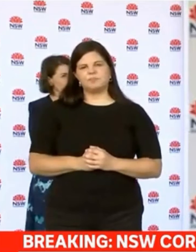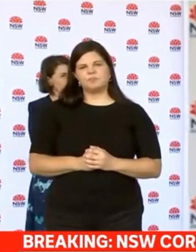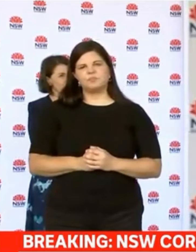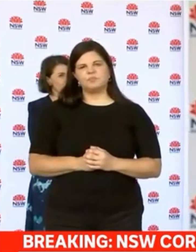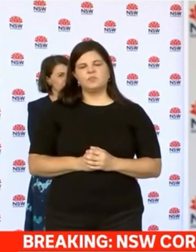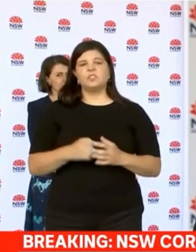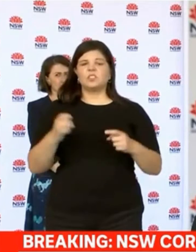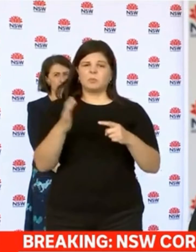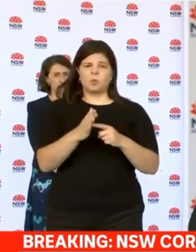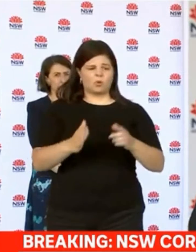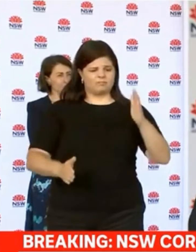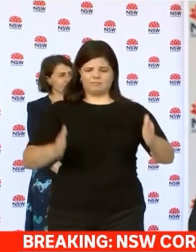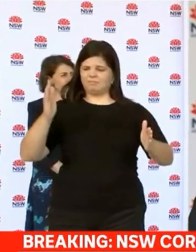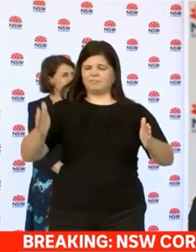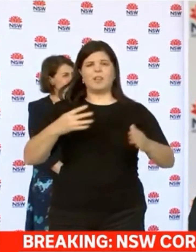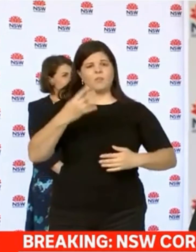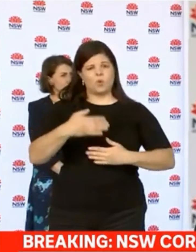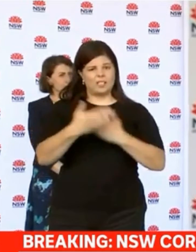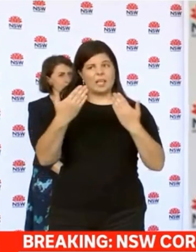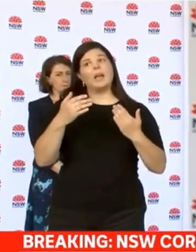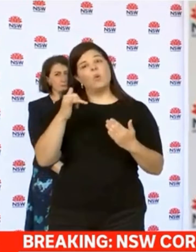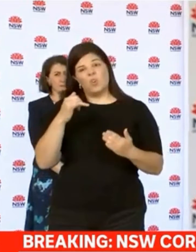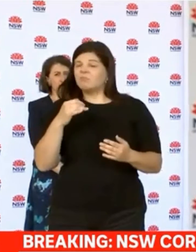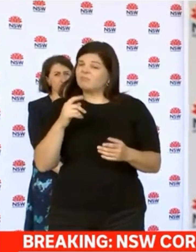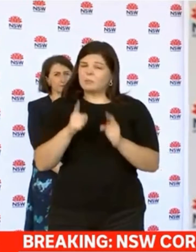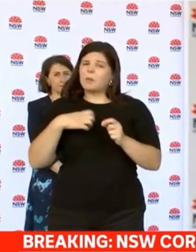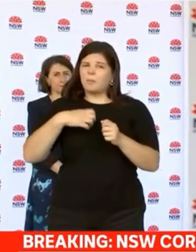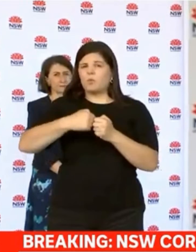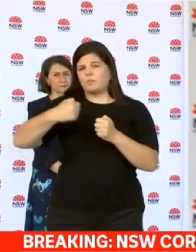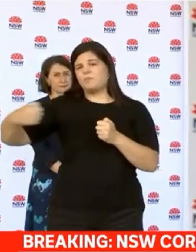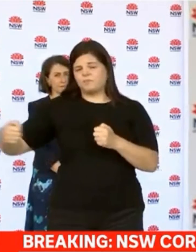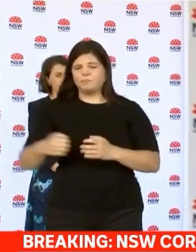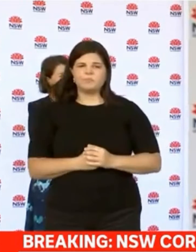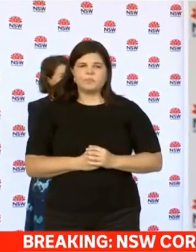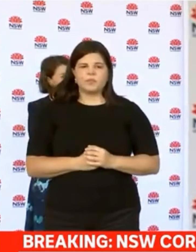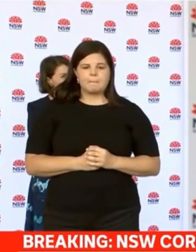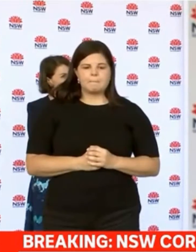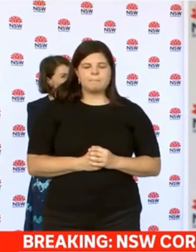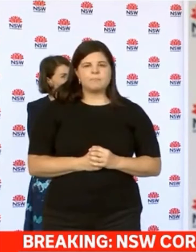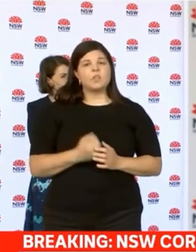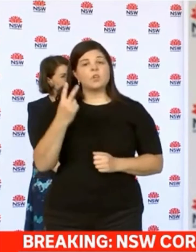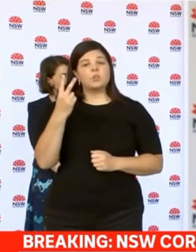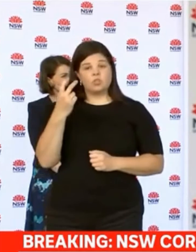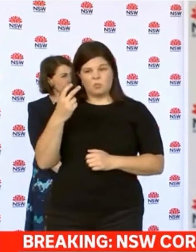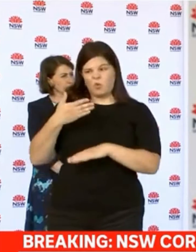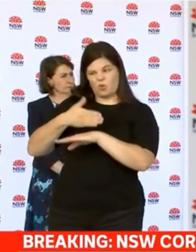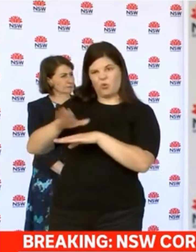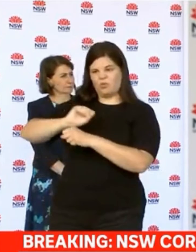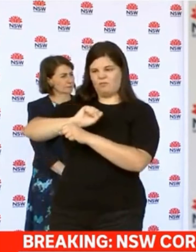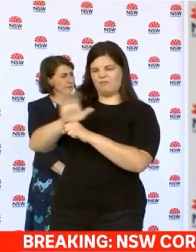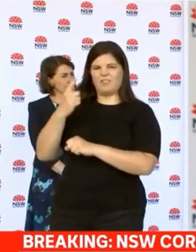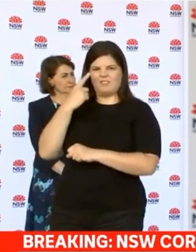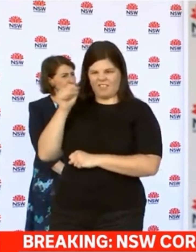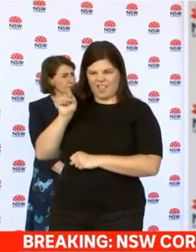and at the end so you need and if you get any symptoms throughout. Another two cases were whose infection